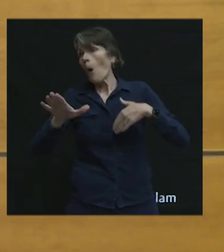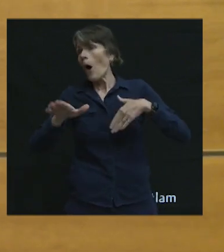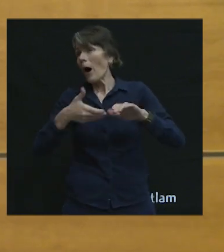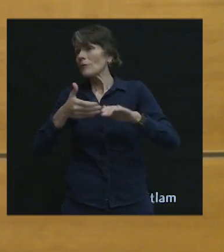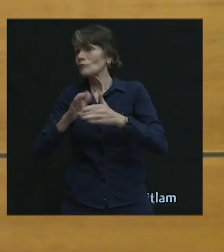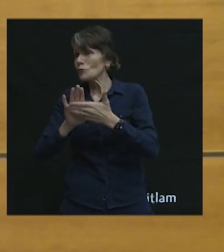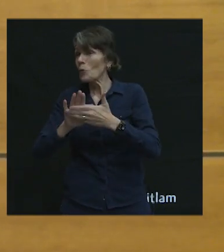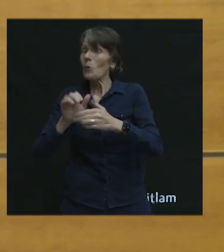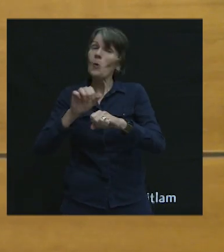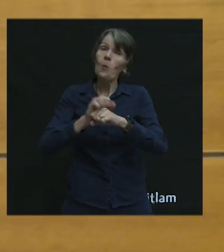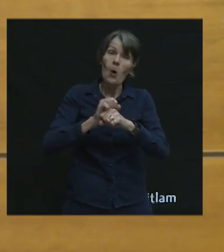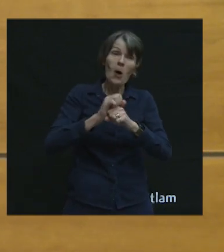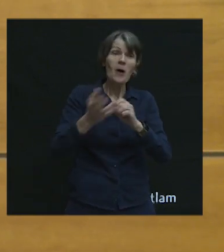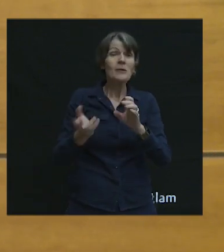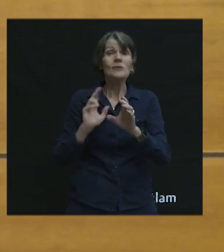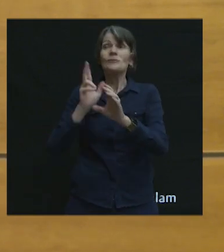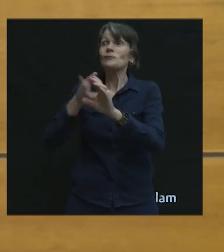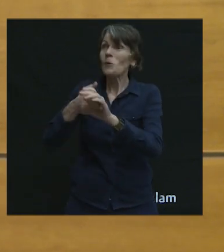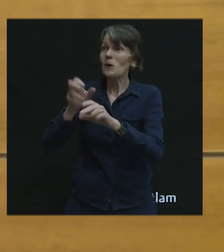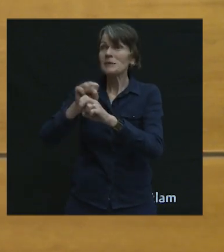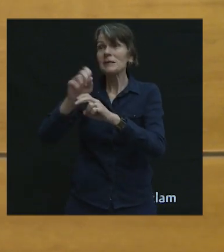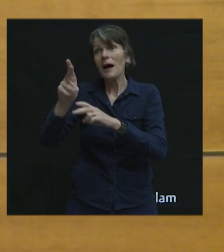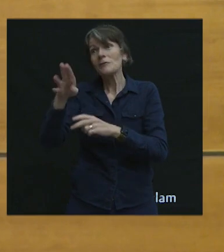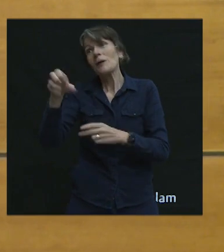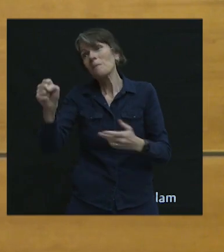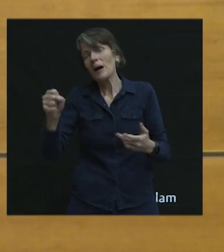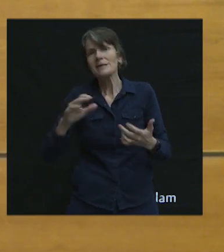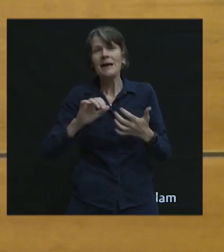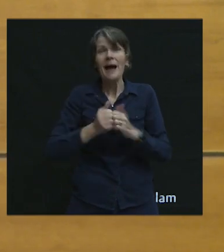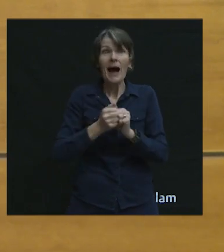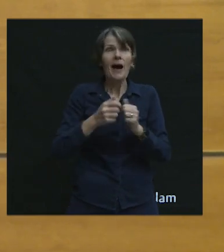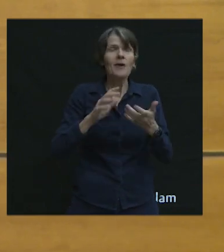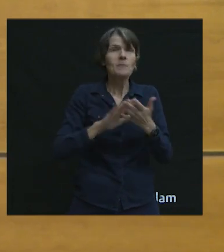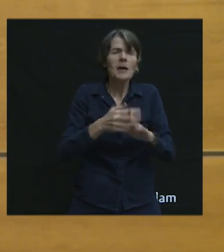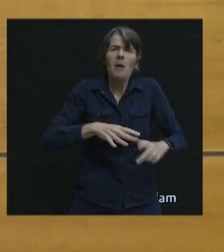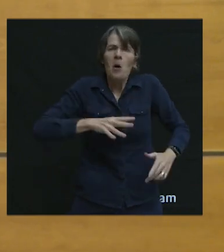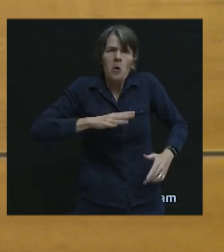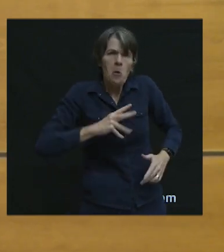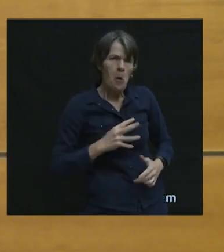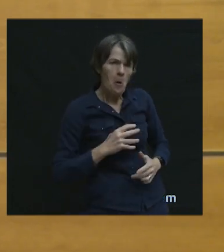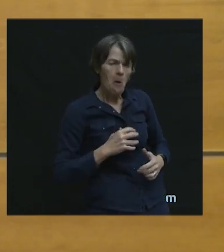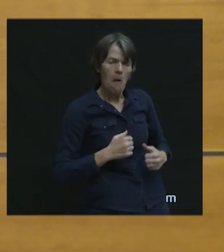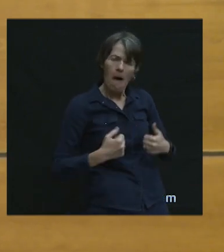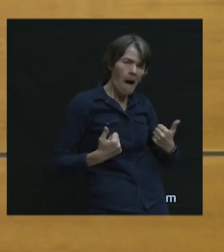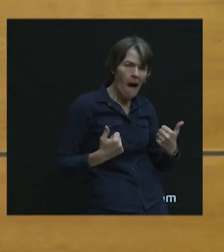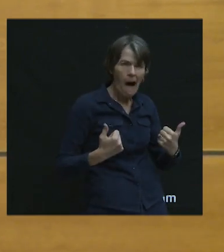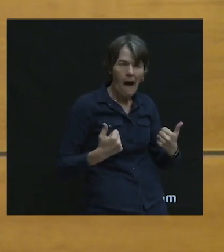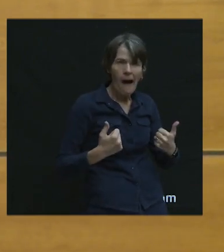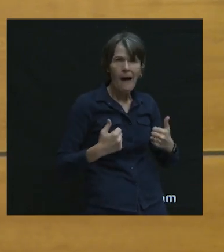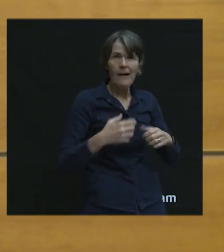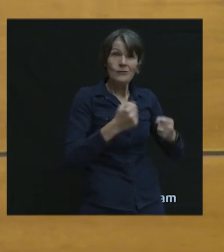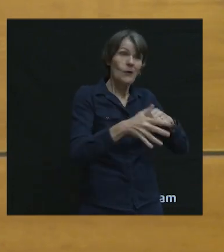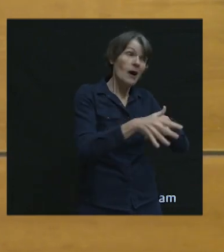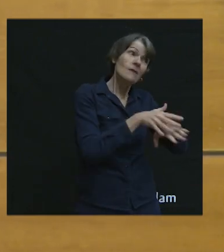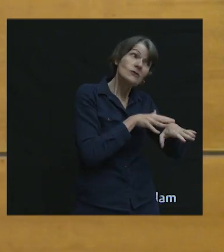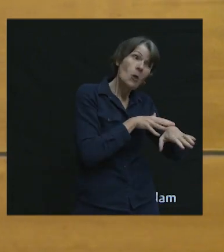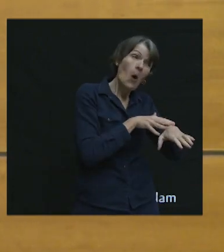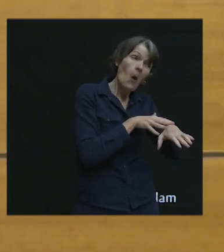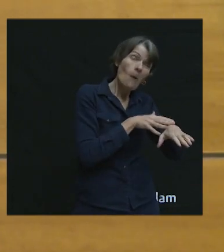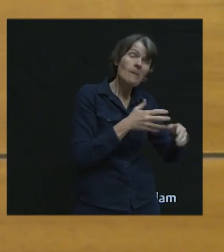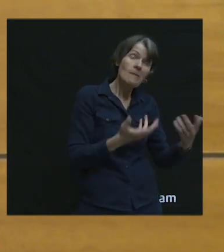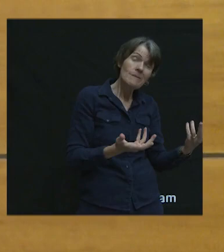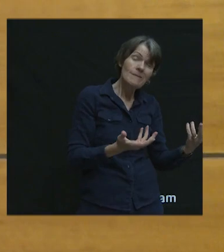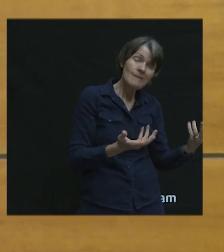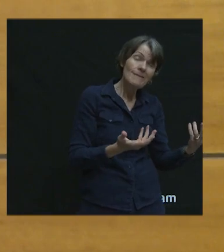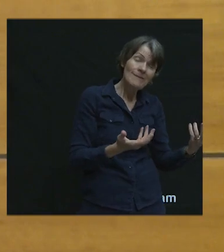and to take transit? I'd like a couple answers to this one. How do we create the cool culture to drive slow, if you need to drive,